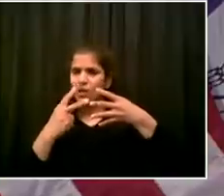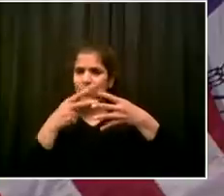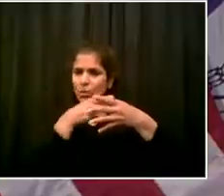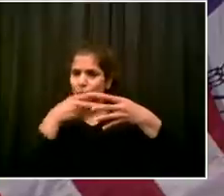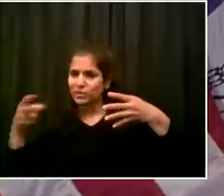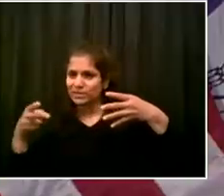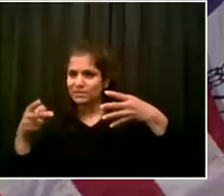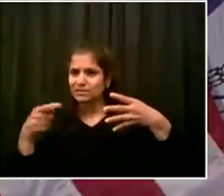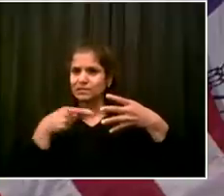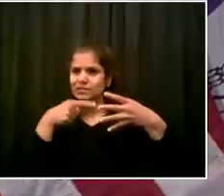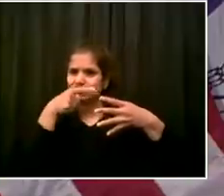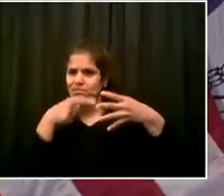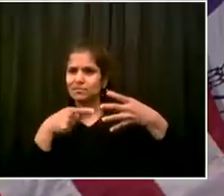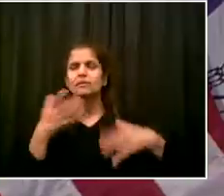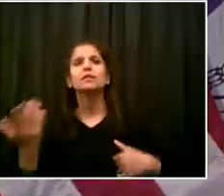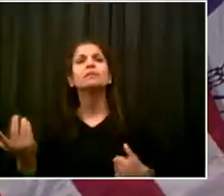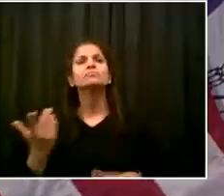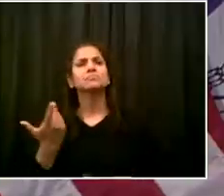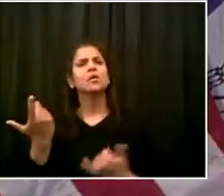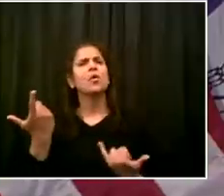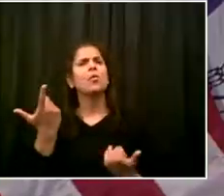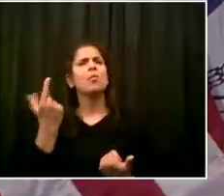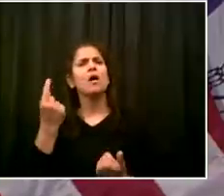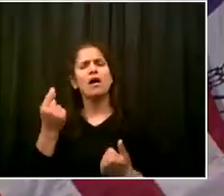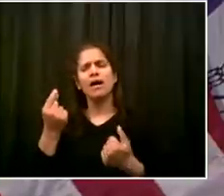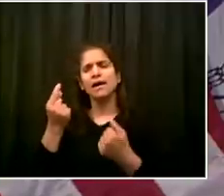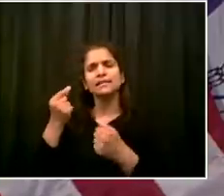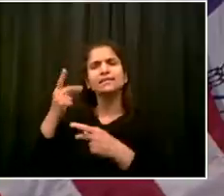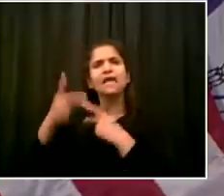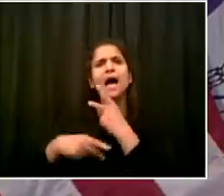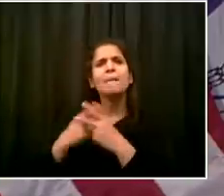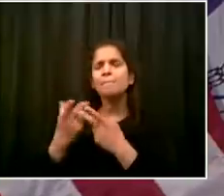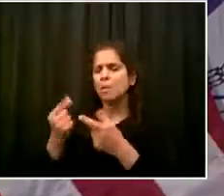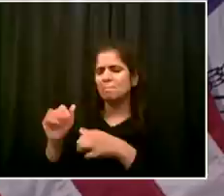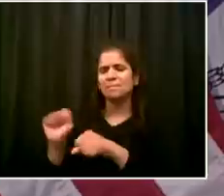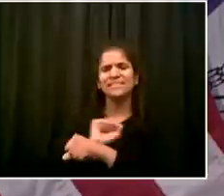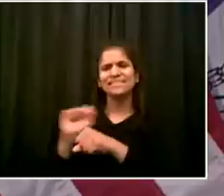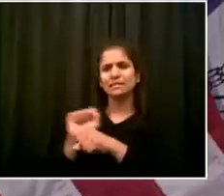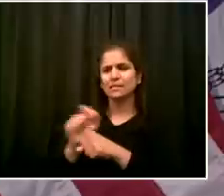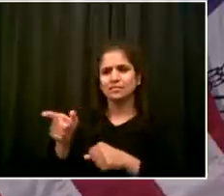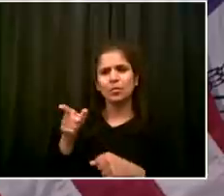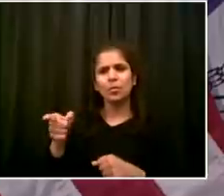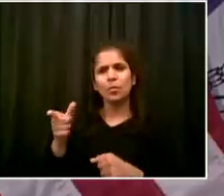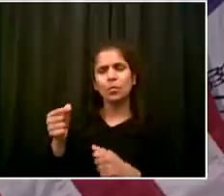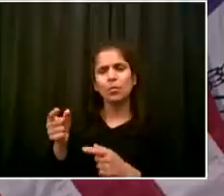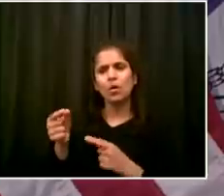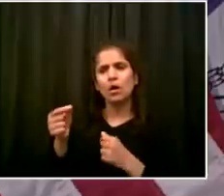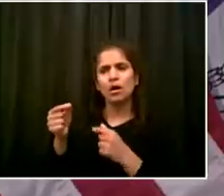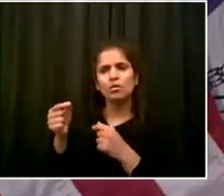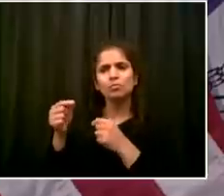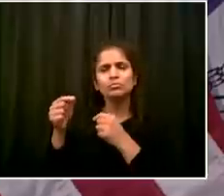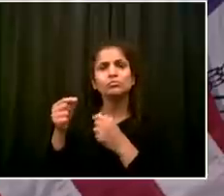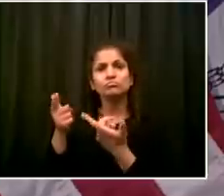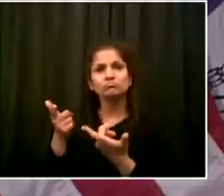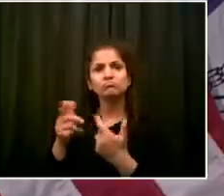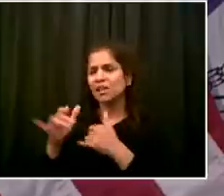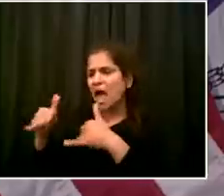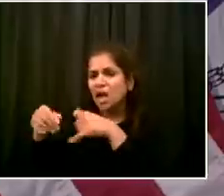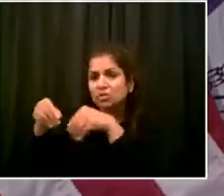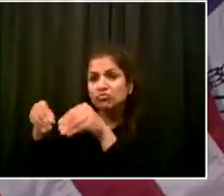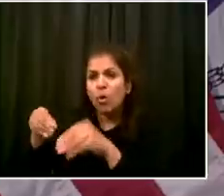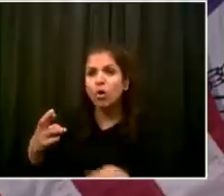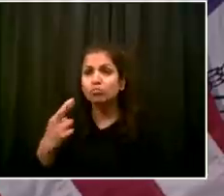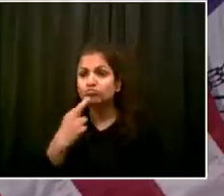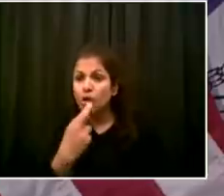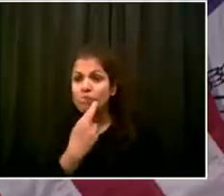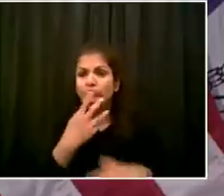Okay, so Julia, in terms of the types of industries, it's the phase one that the state has laid out, it's obviously